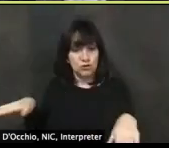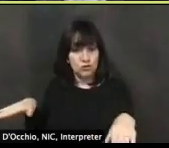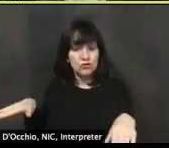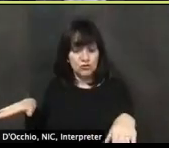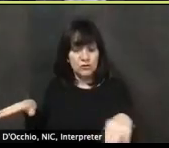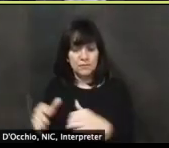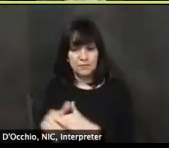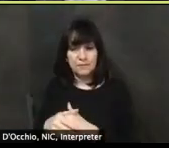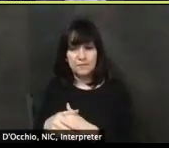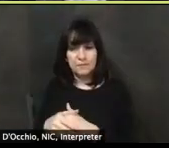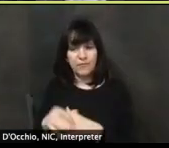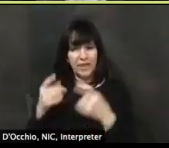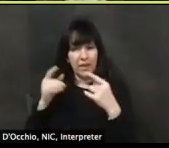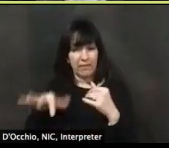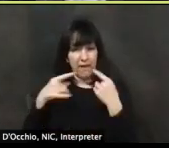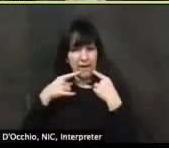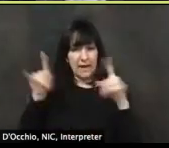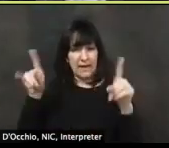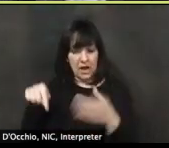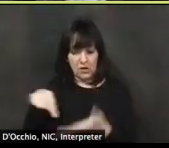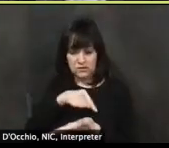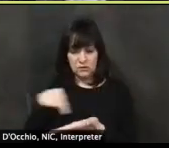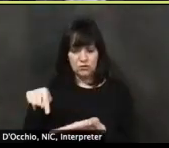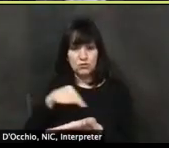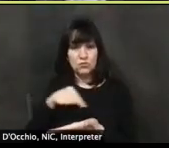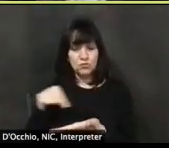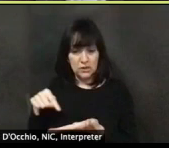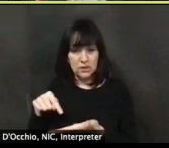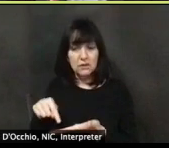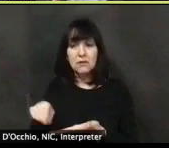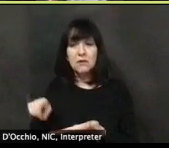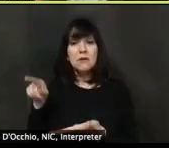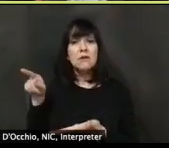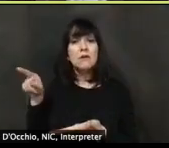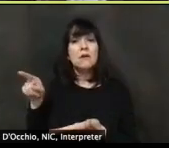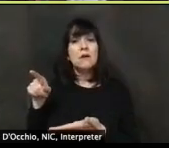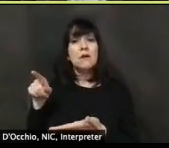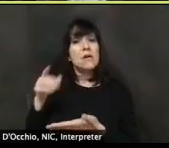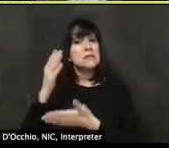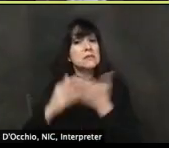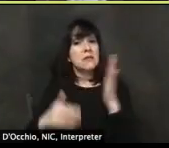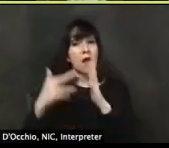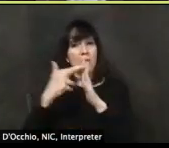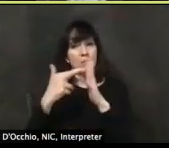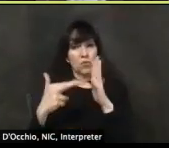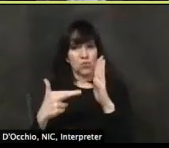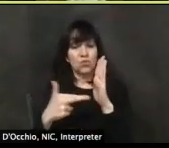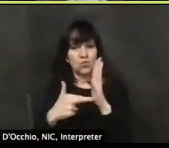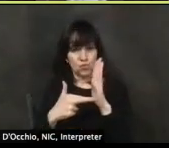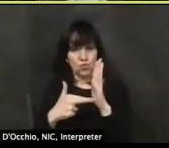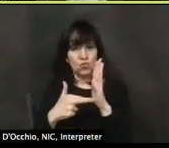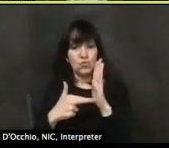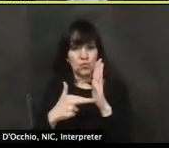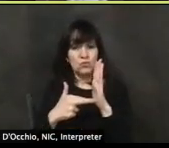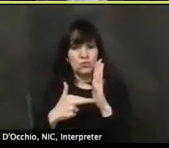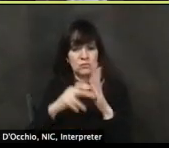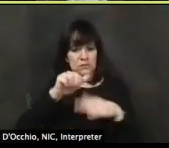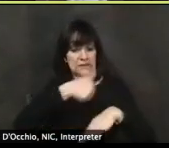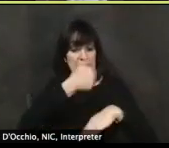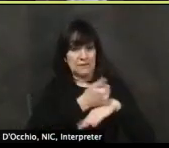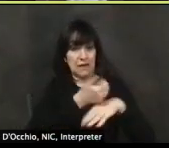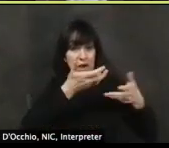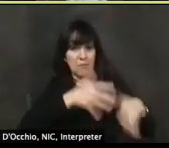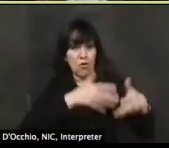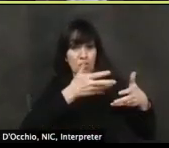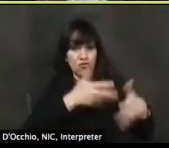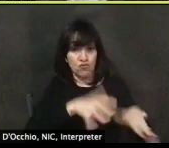order was allowing, uh, an expansion of the, the restrictions that are in place around who can access childcare services to make sure that